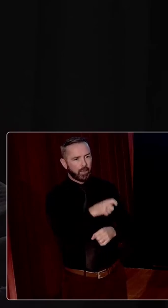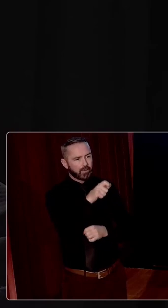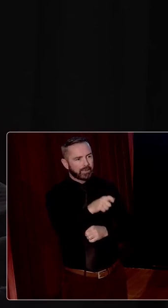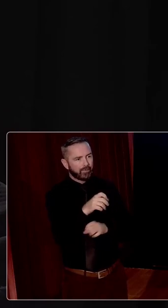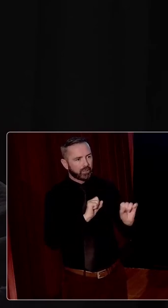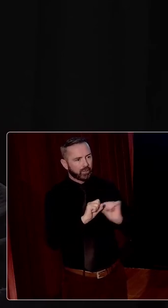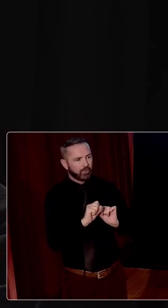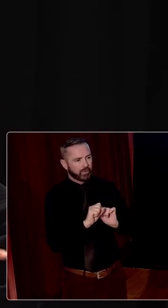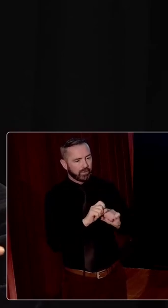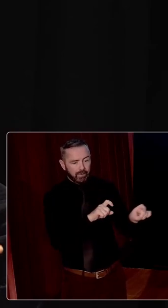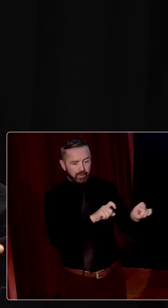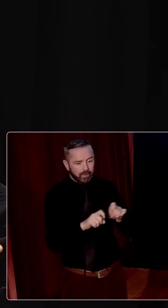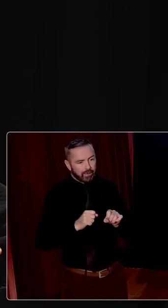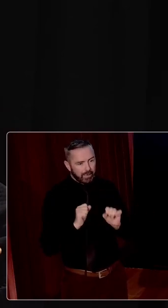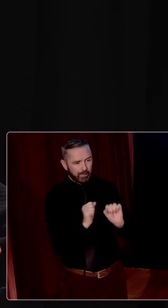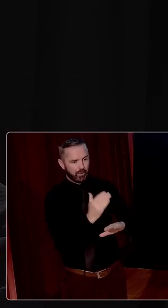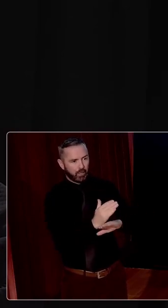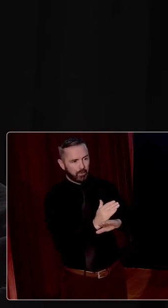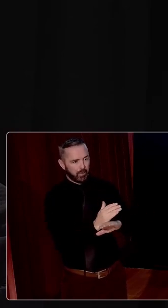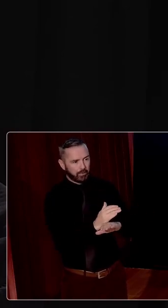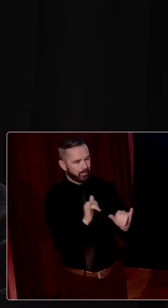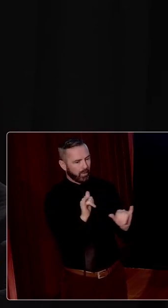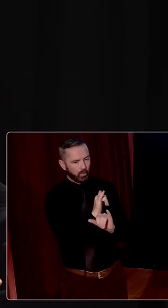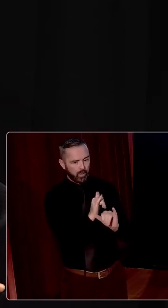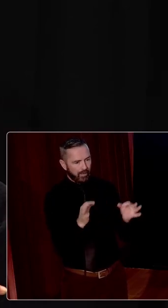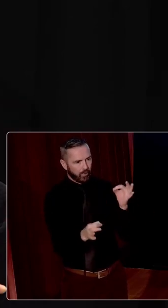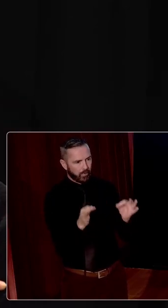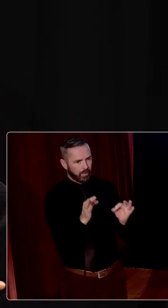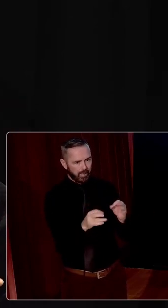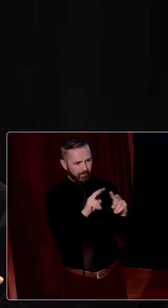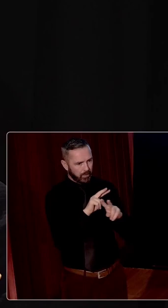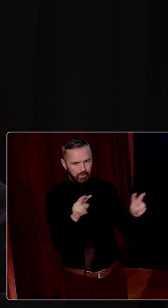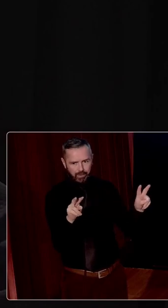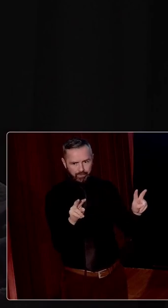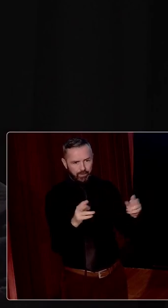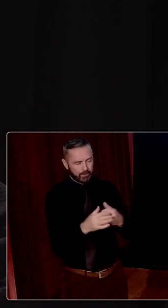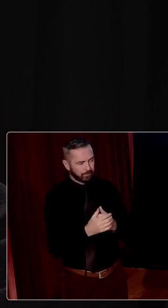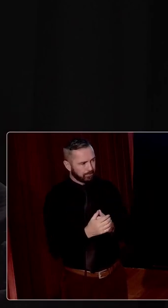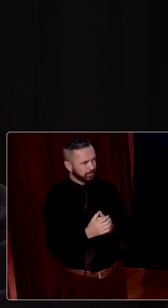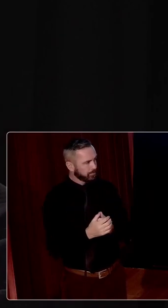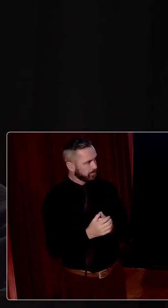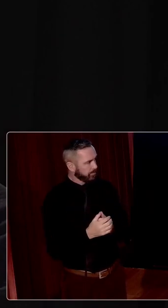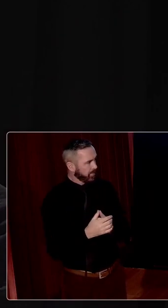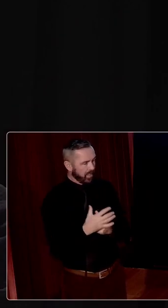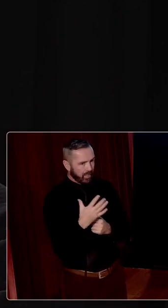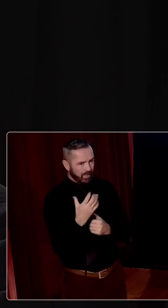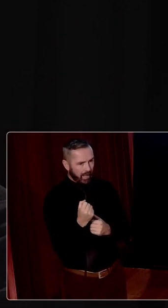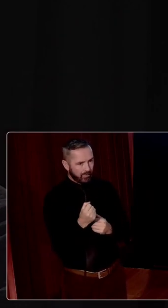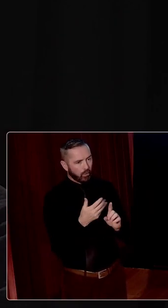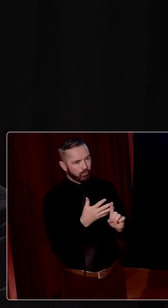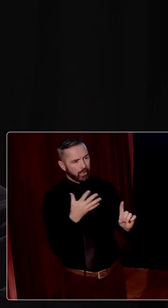servants being kept in key positions, regardless of their political loyalties when they were known, that there was a pragmatic